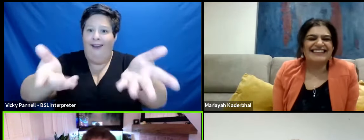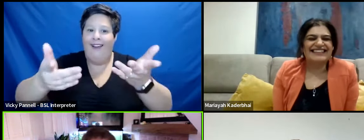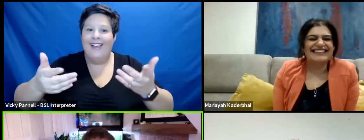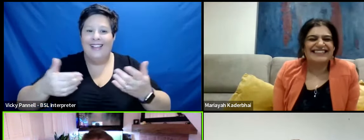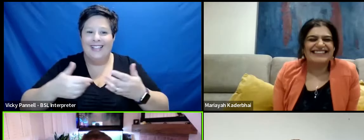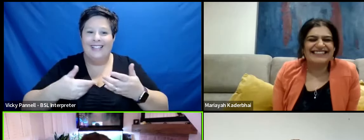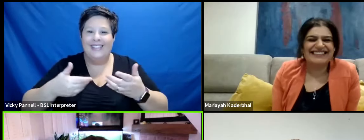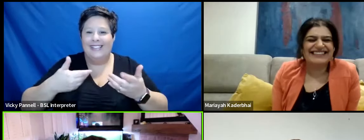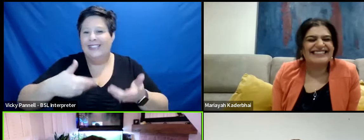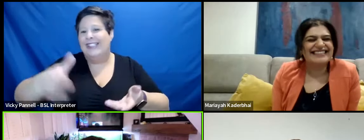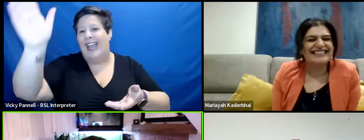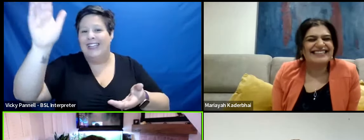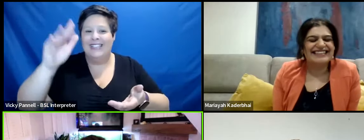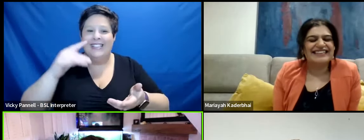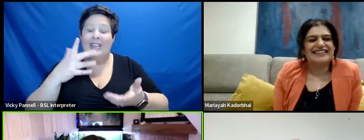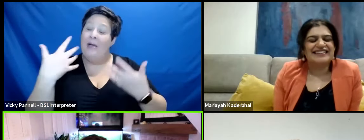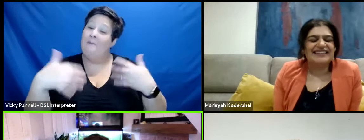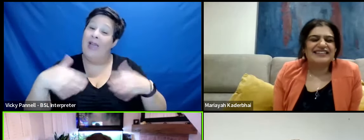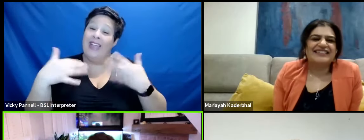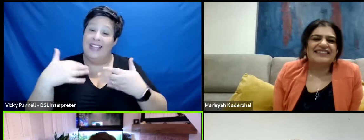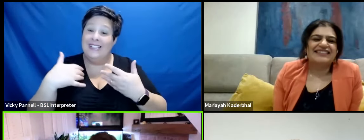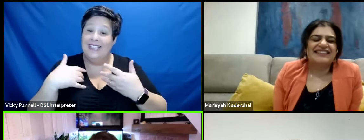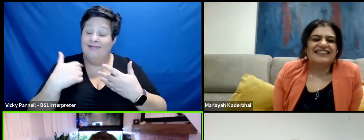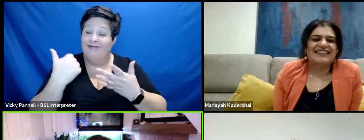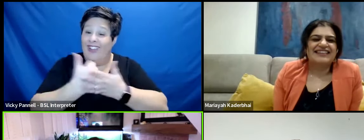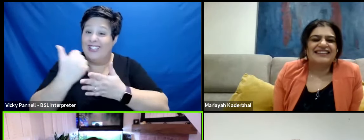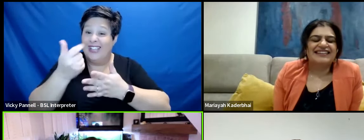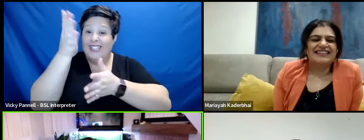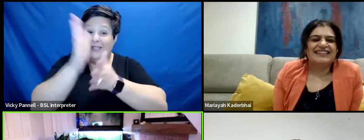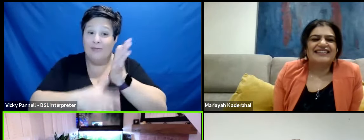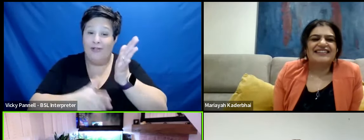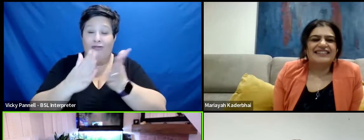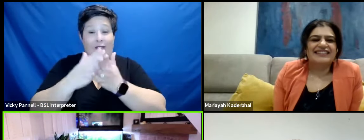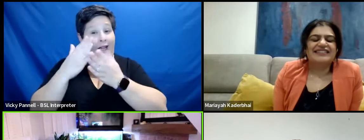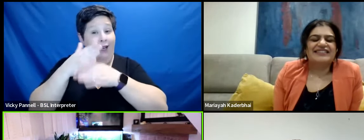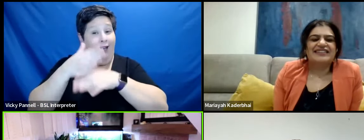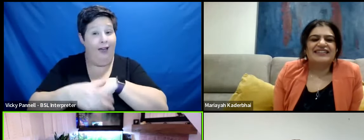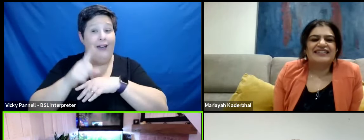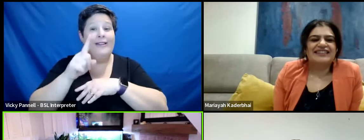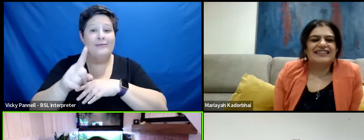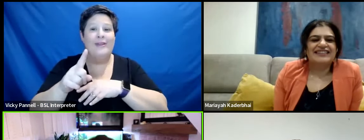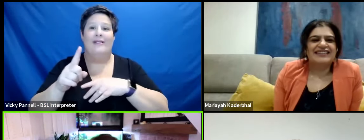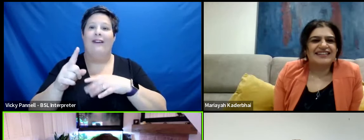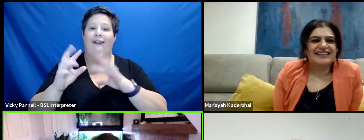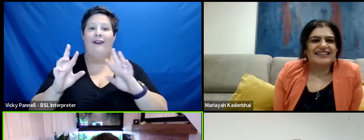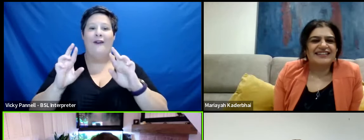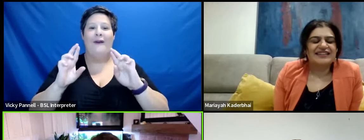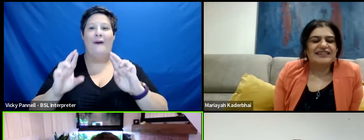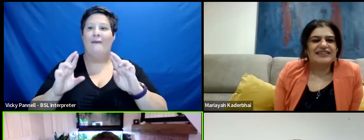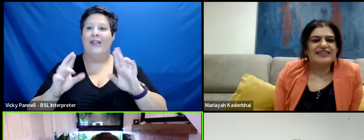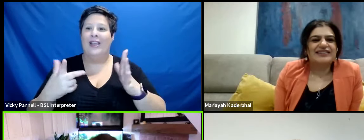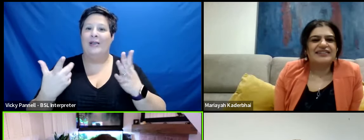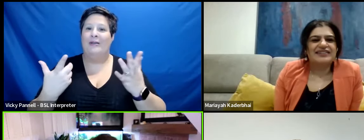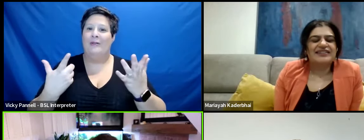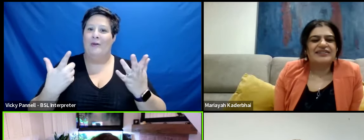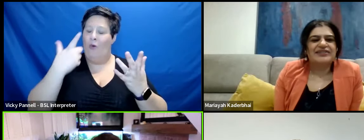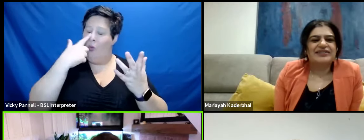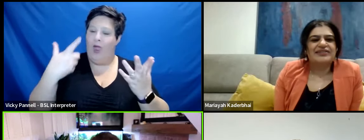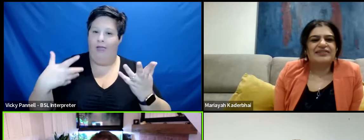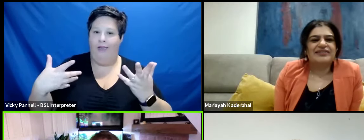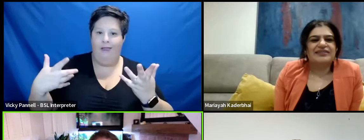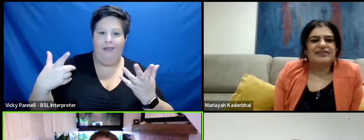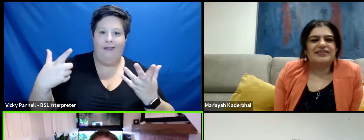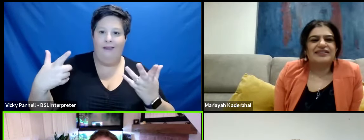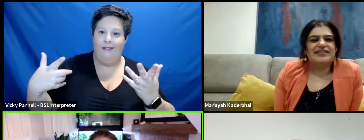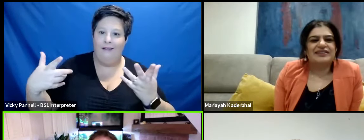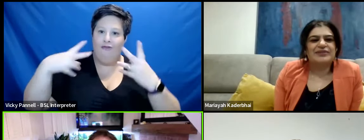And that's, it was, it was amazing. It was a wonderful experience. Very hard job. But yeah, hopefully, you know, we managed to capture all of that kind of